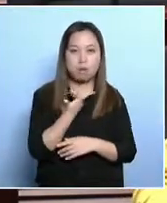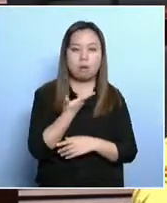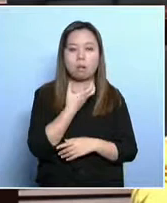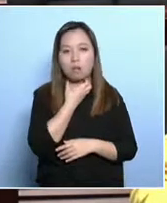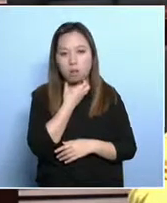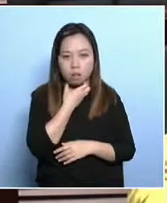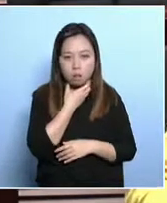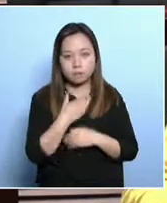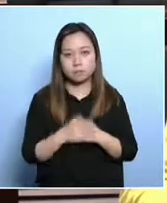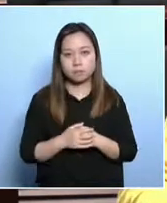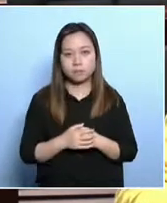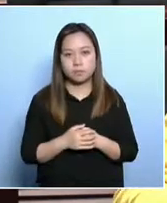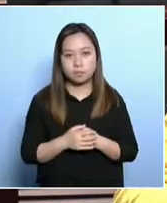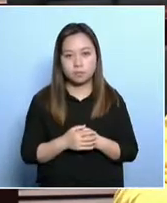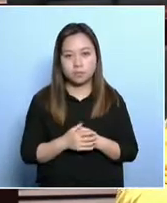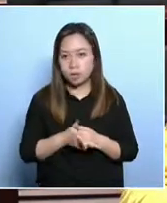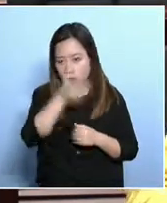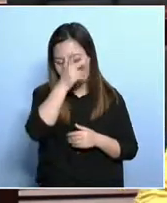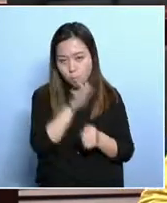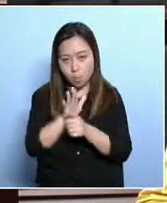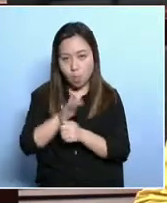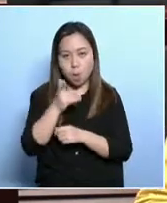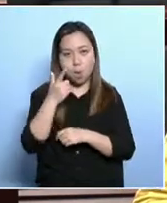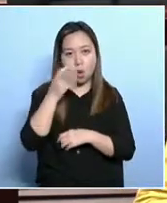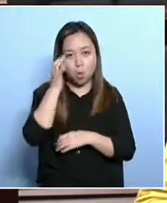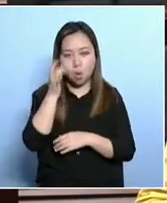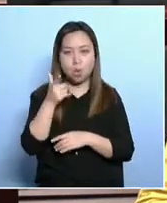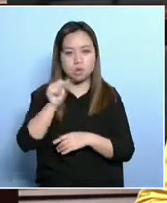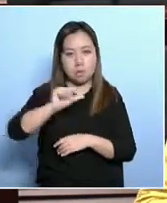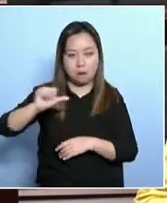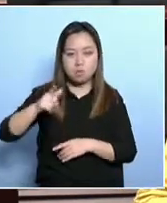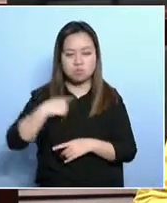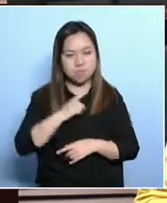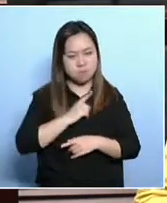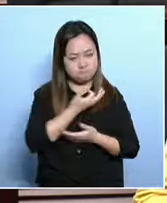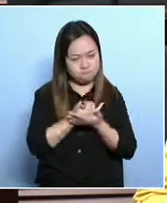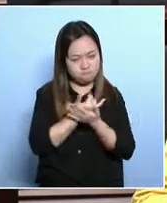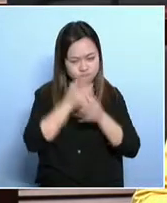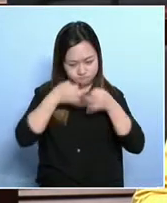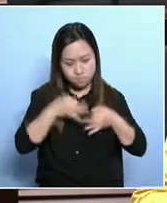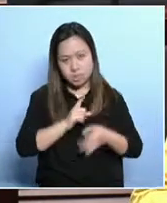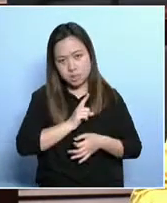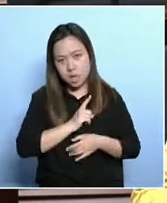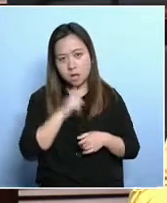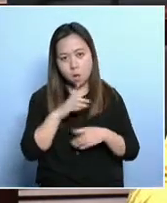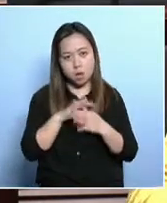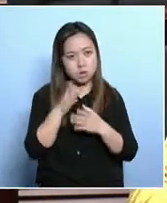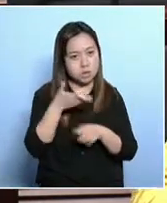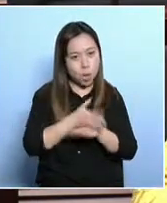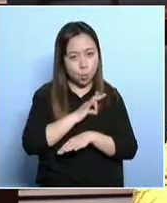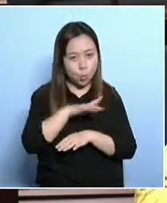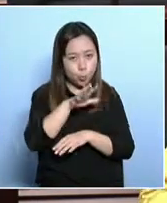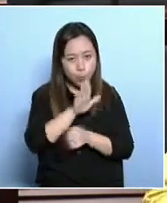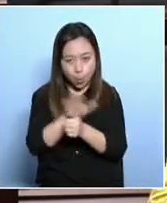allowance, the income limit has been raised.